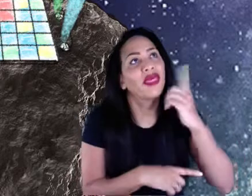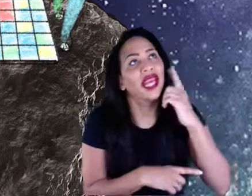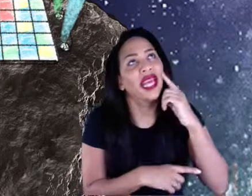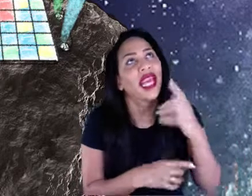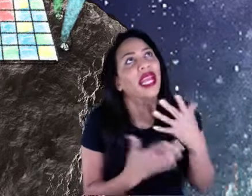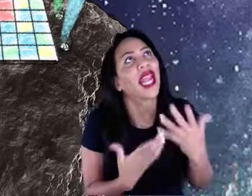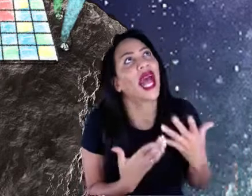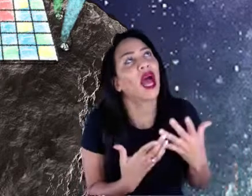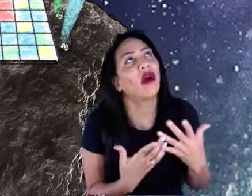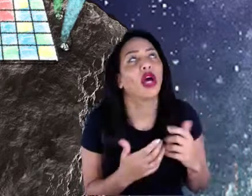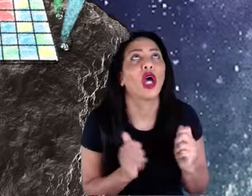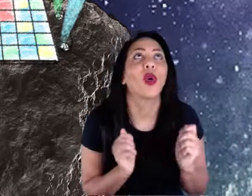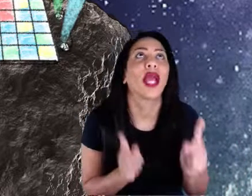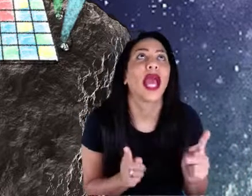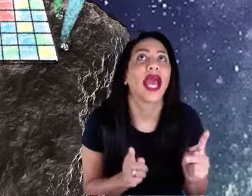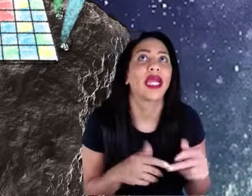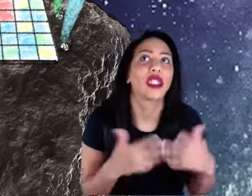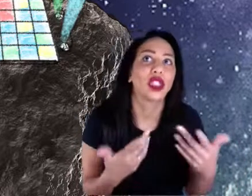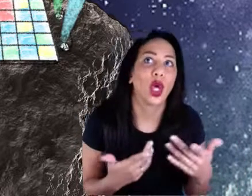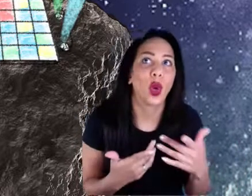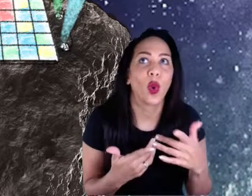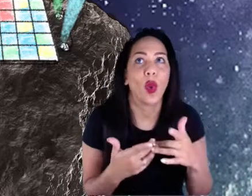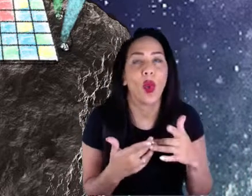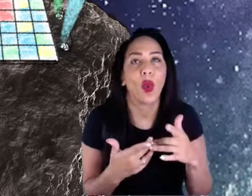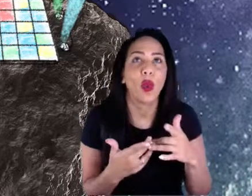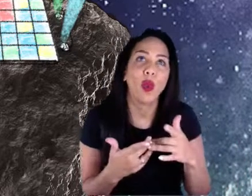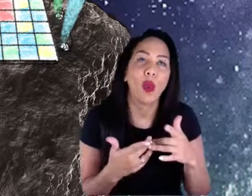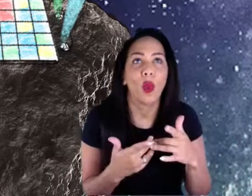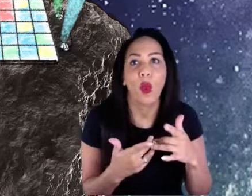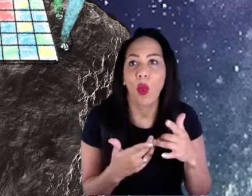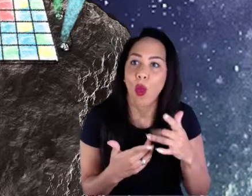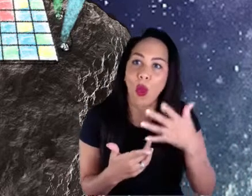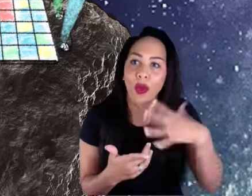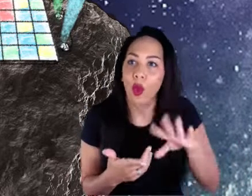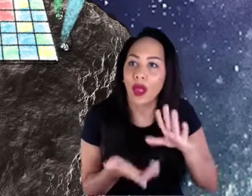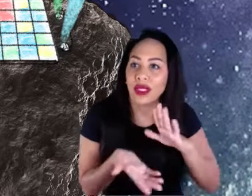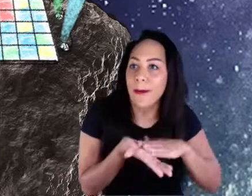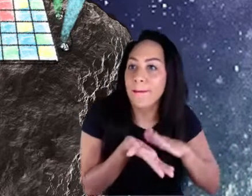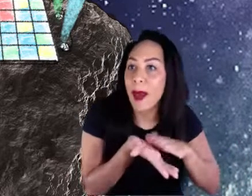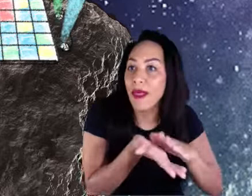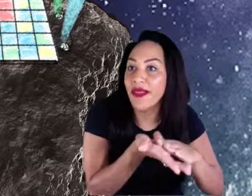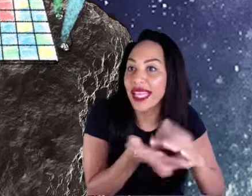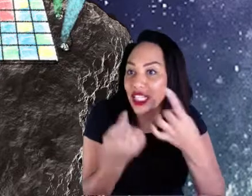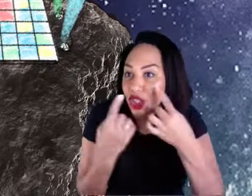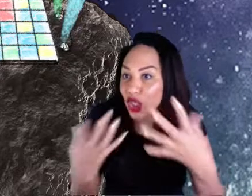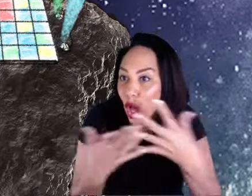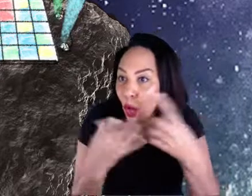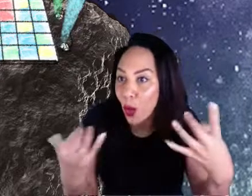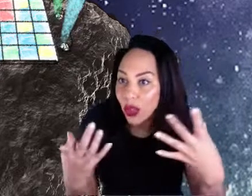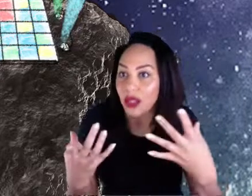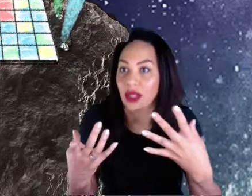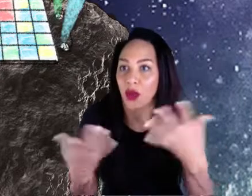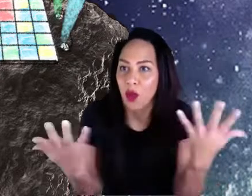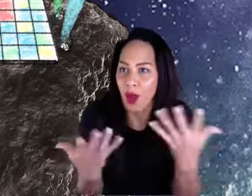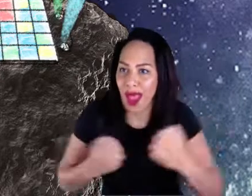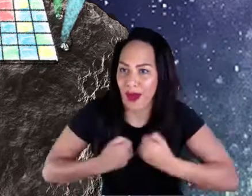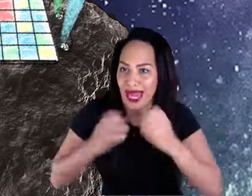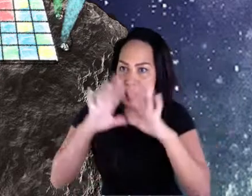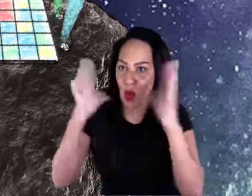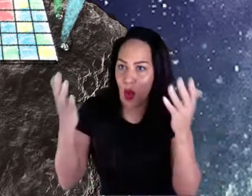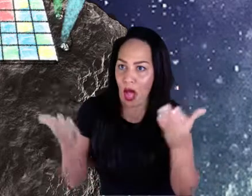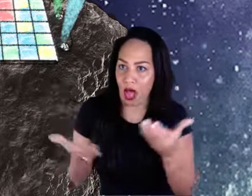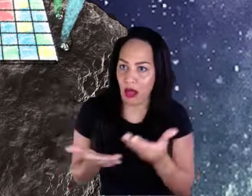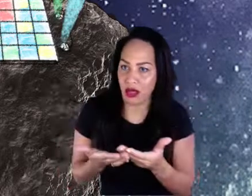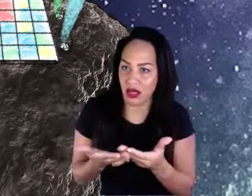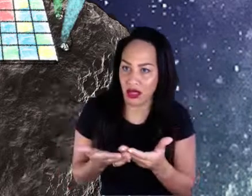do like a monthly show in our world in our two current worlds and possibly building a third. But the idea is